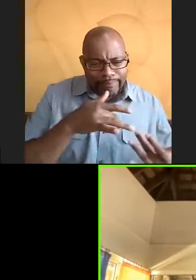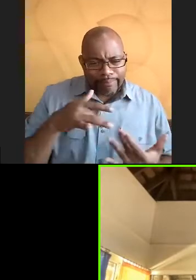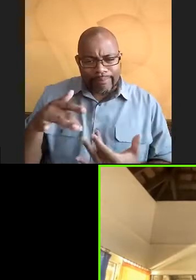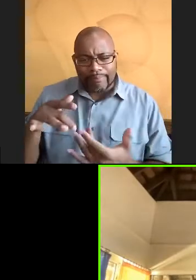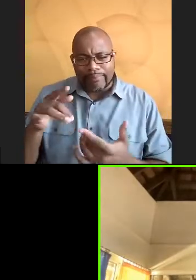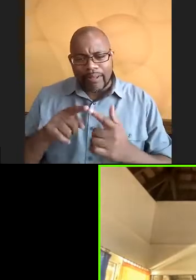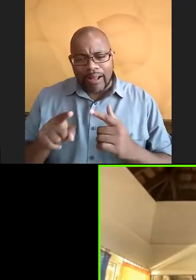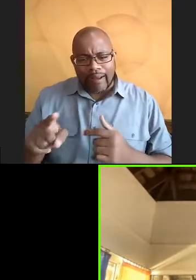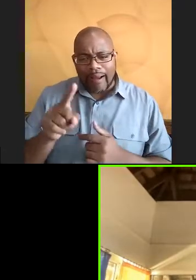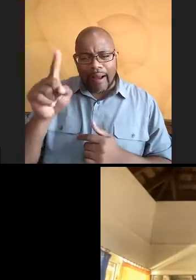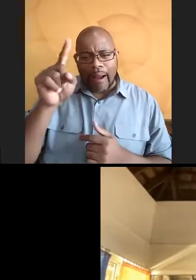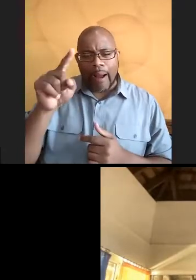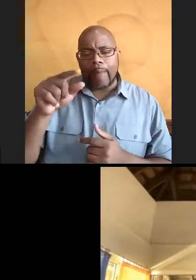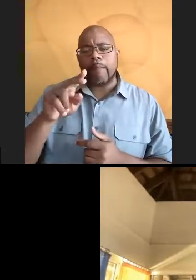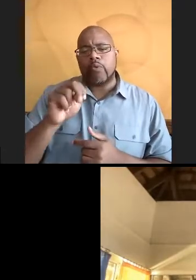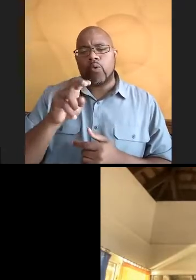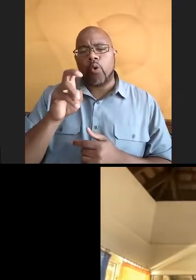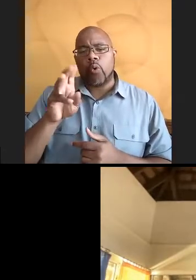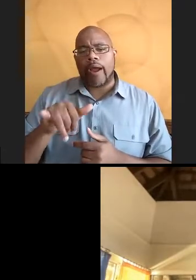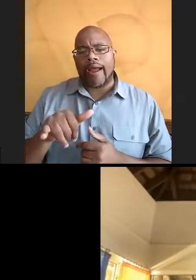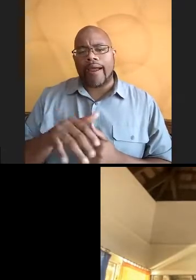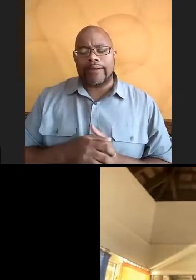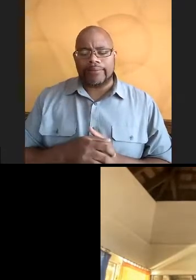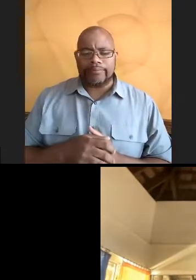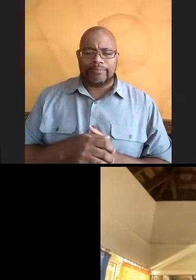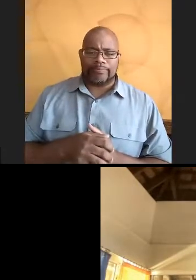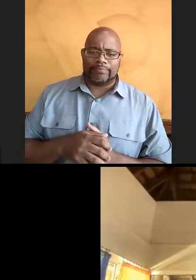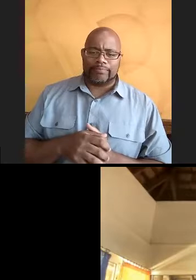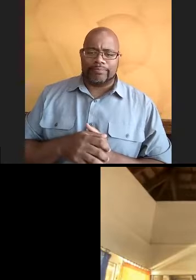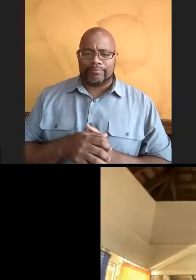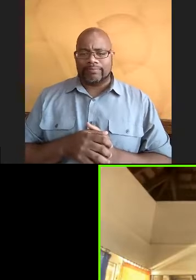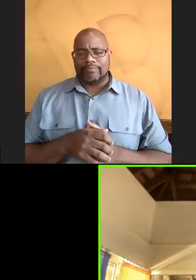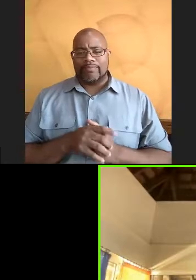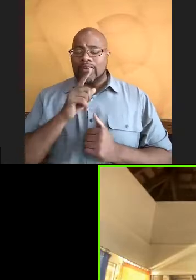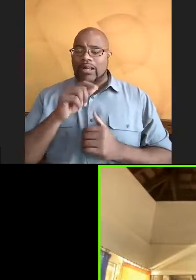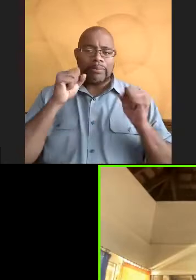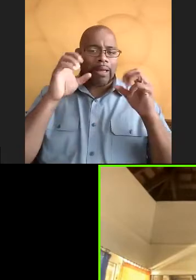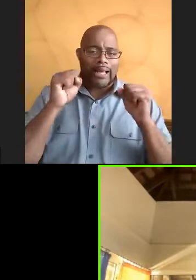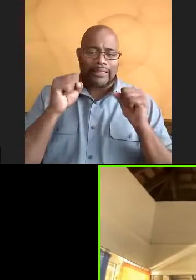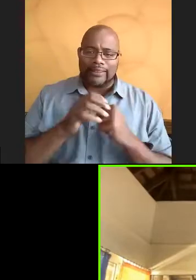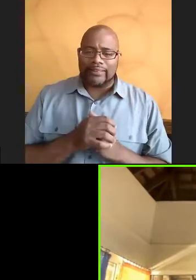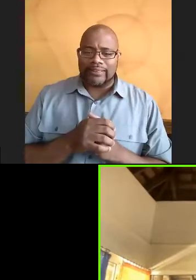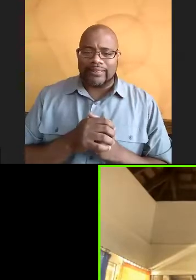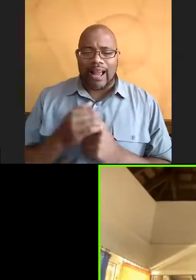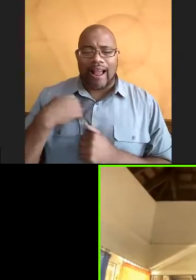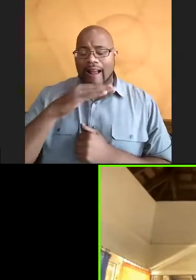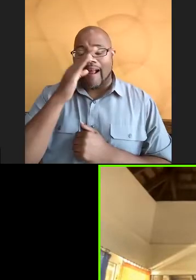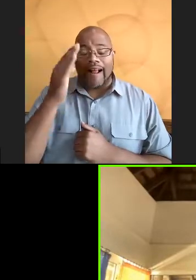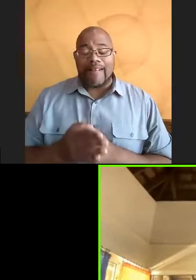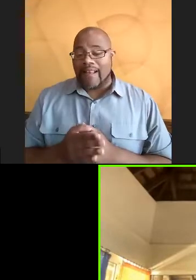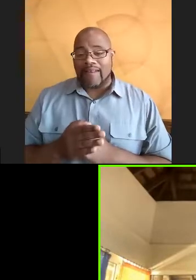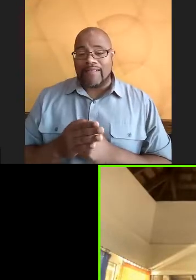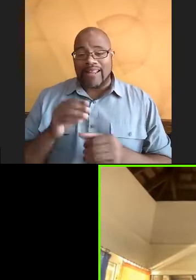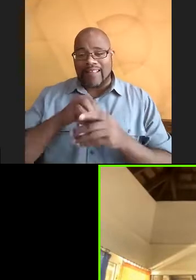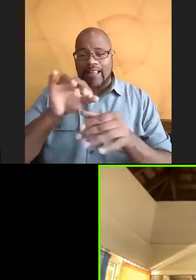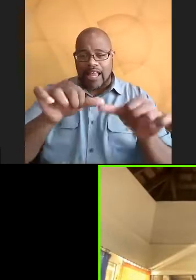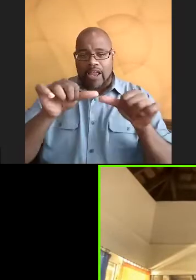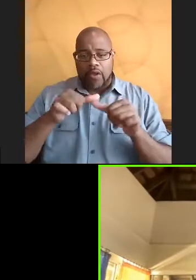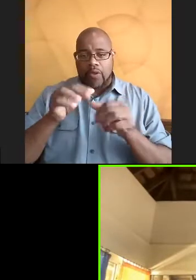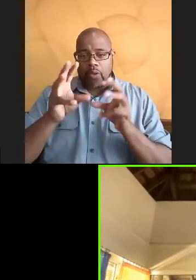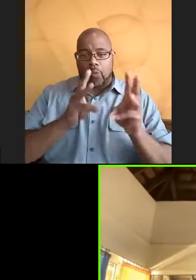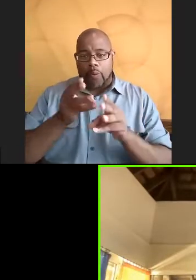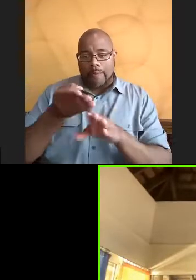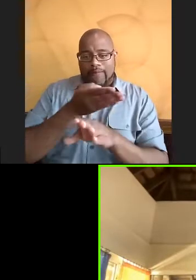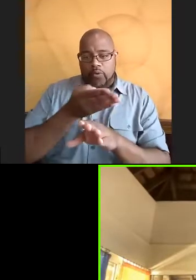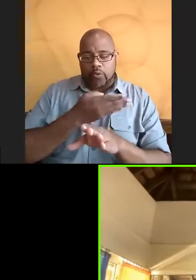up Norway. Oh, wow. Okay. Yeah. It was amazing. It was, I had never been in that area of the world before.